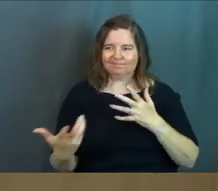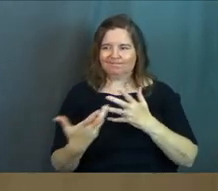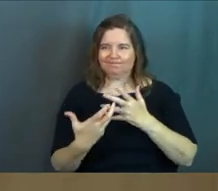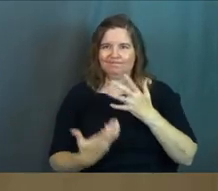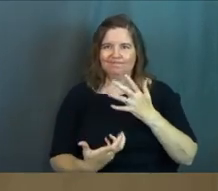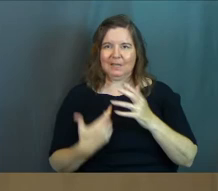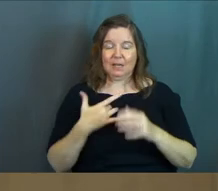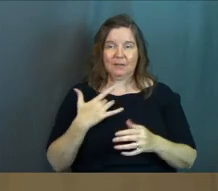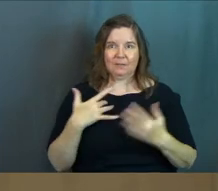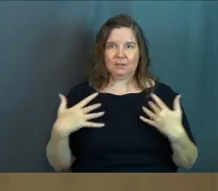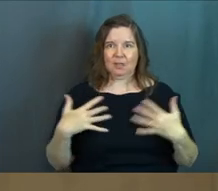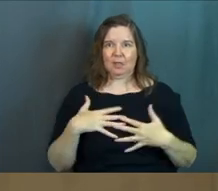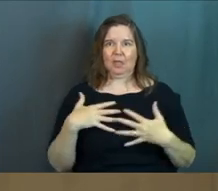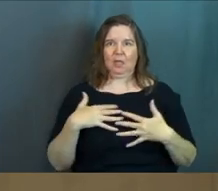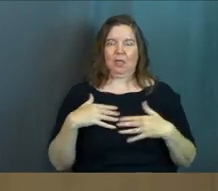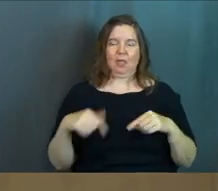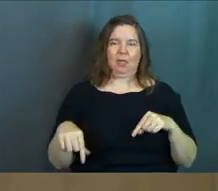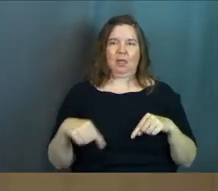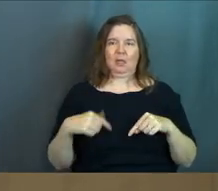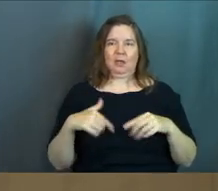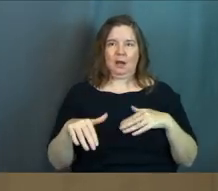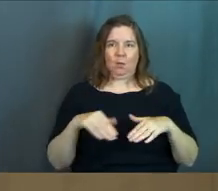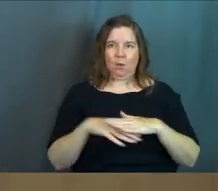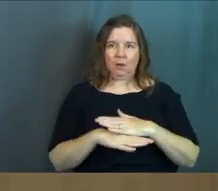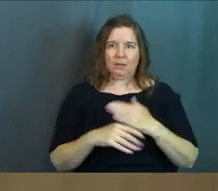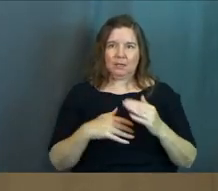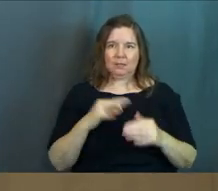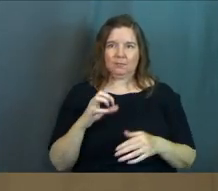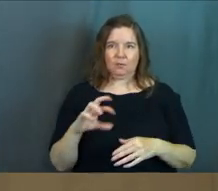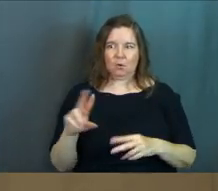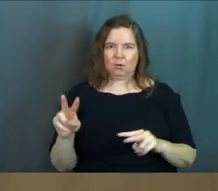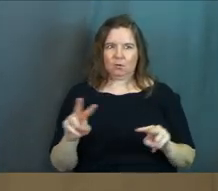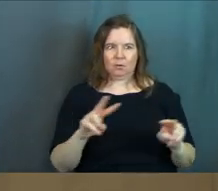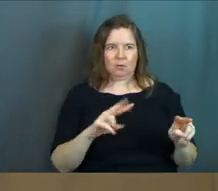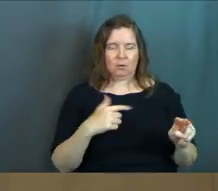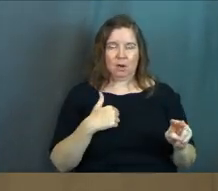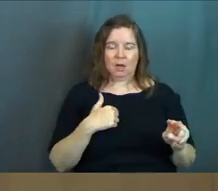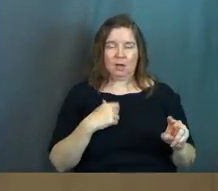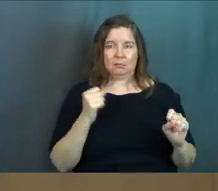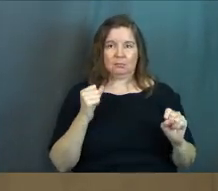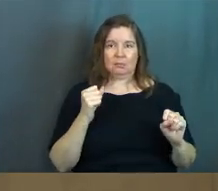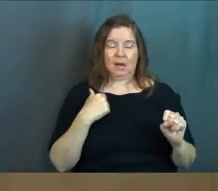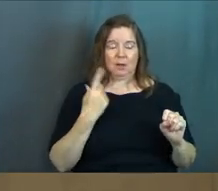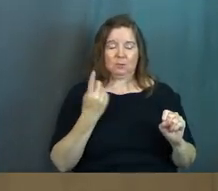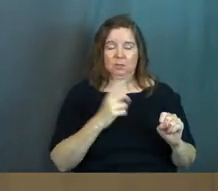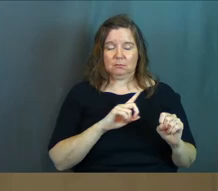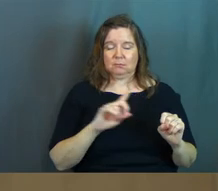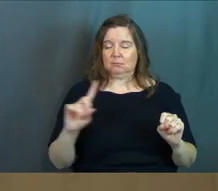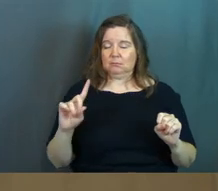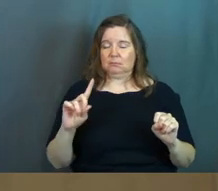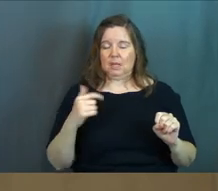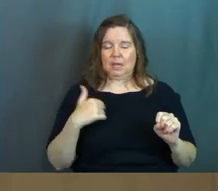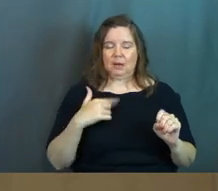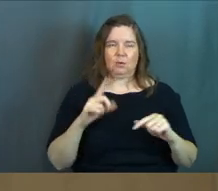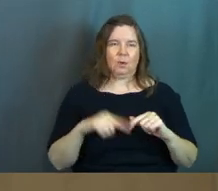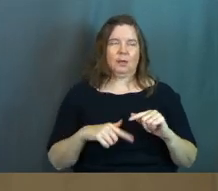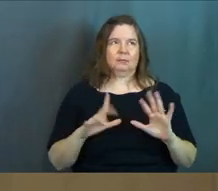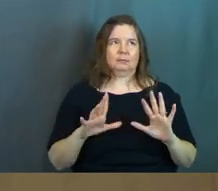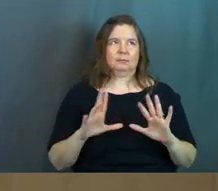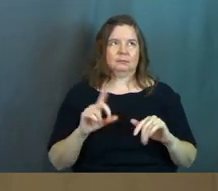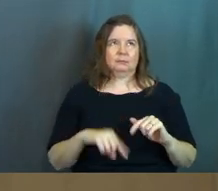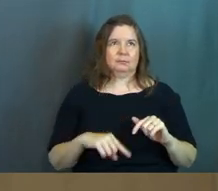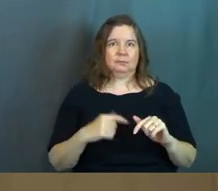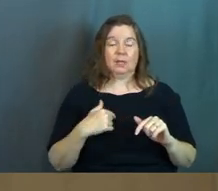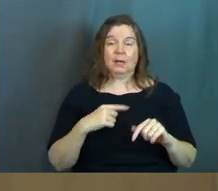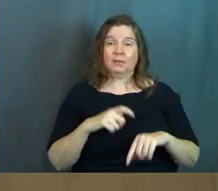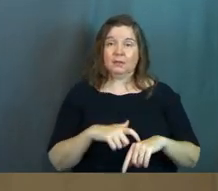like, I was scared. I was nervous. You know, and I walked into the foyer and I was about to turn around. And I was like, I can't do this.